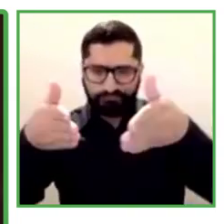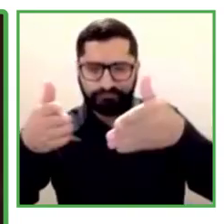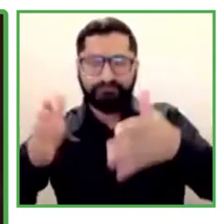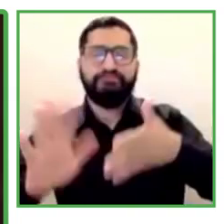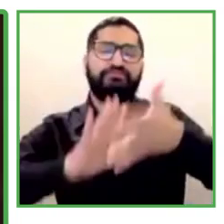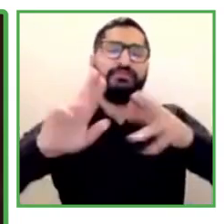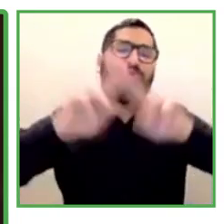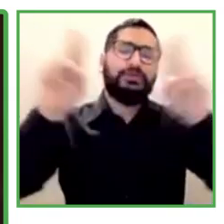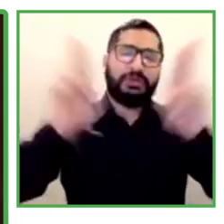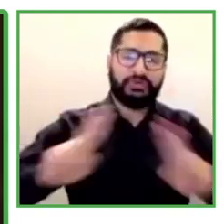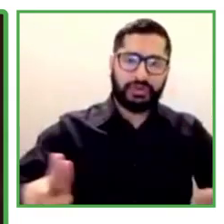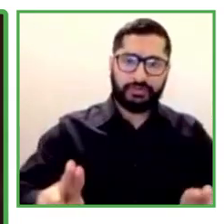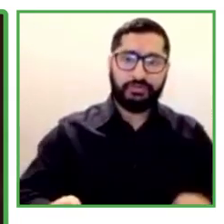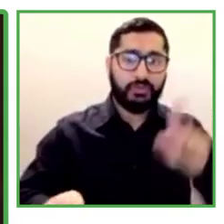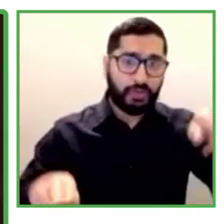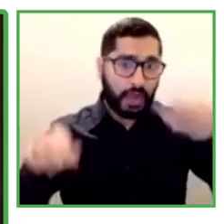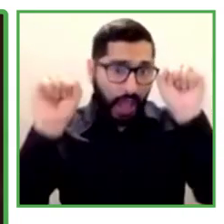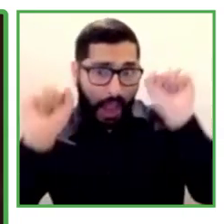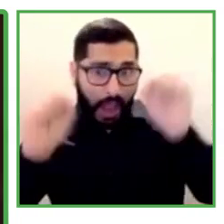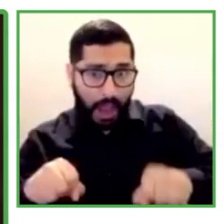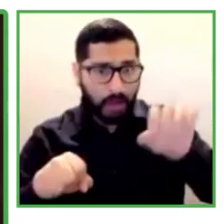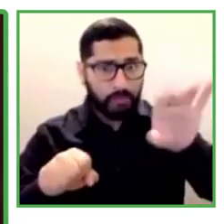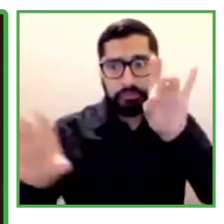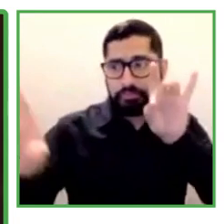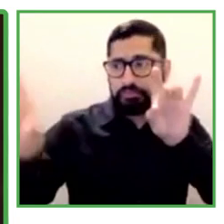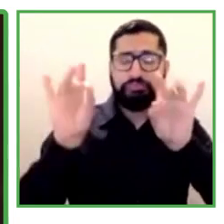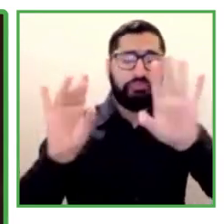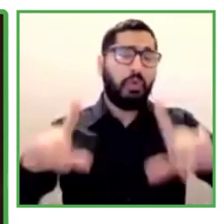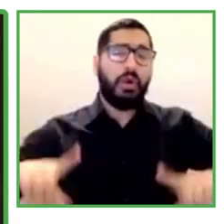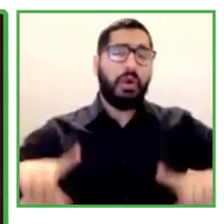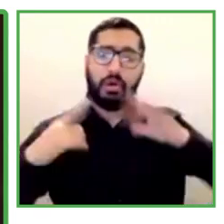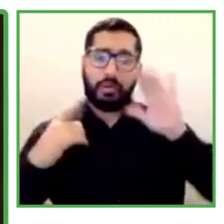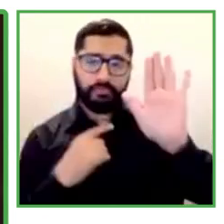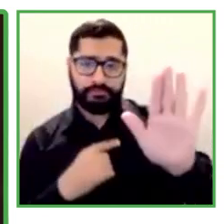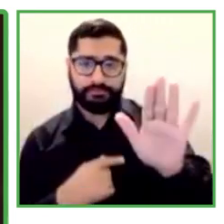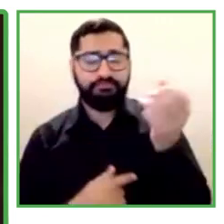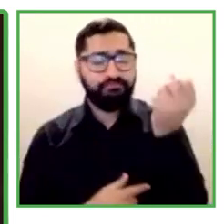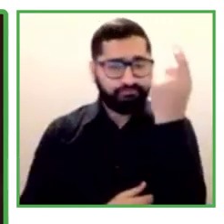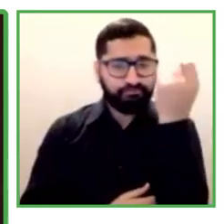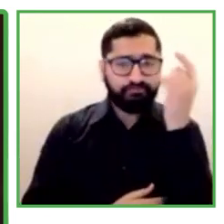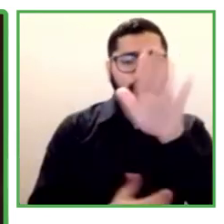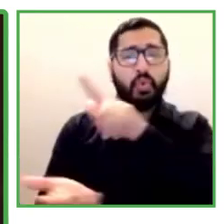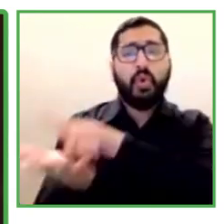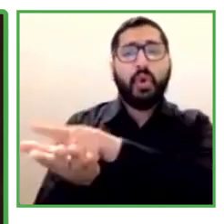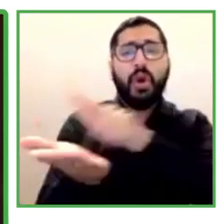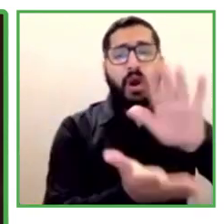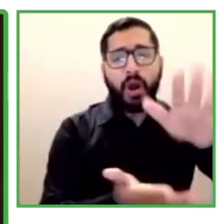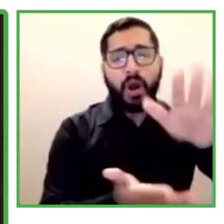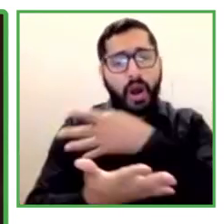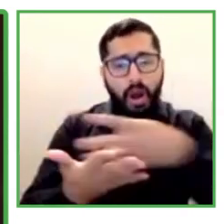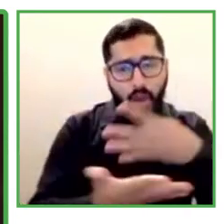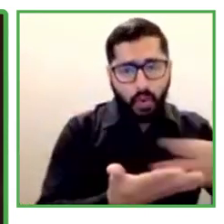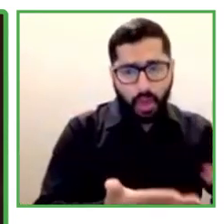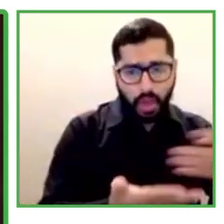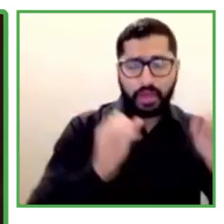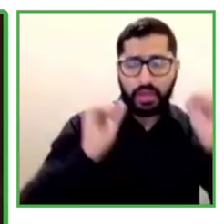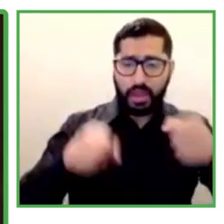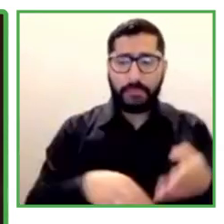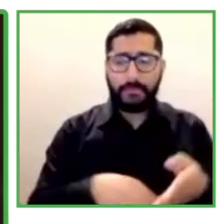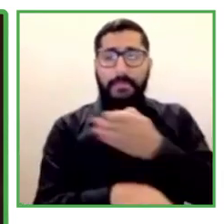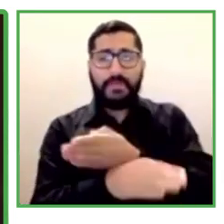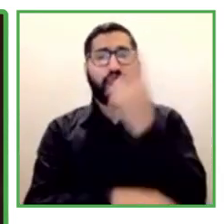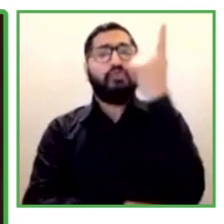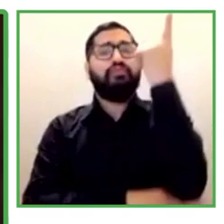Before starting the discussion, I would like to share a few words about my company, Sabancı